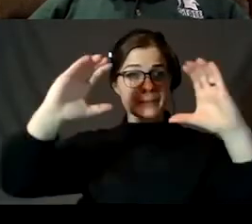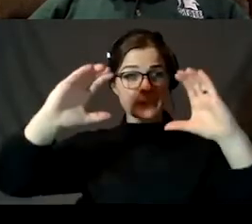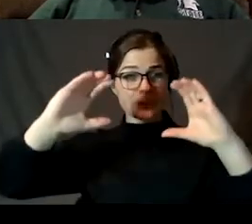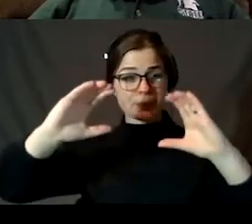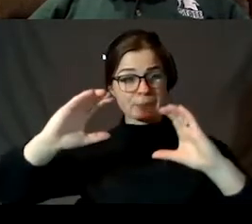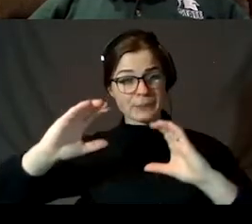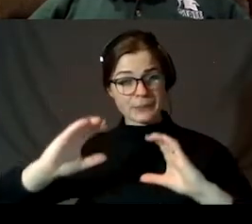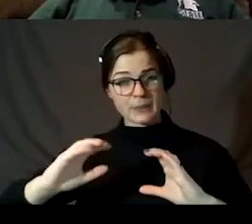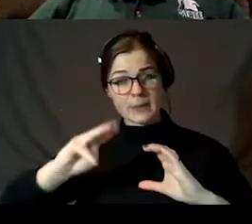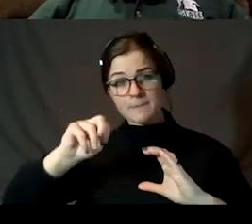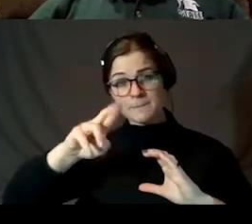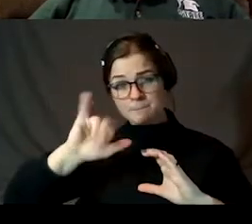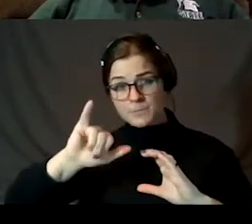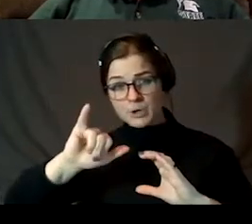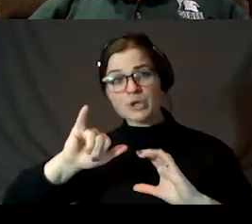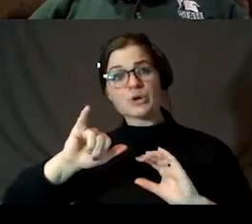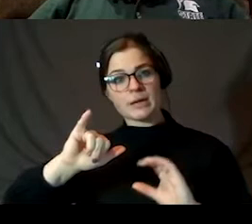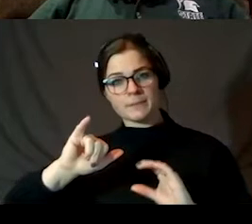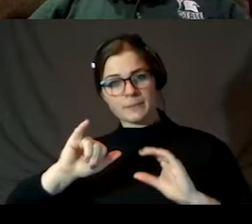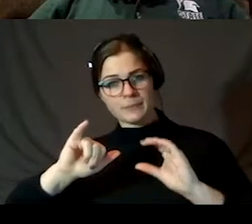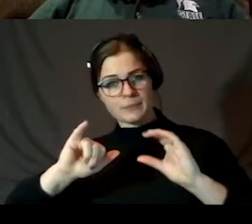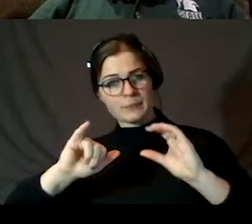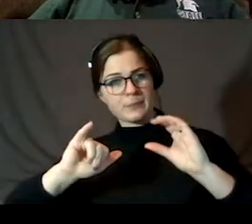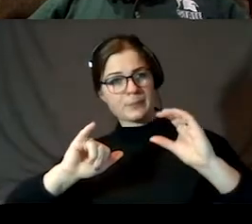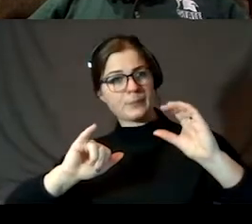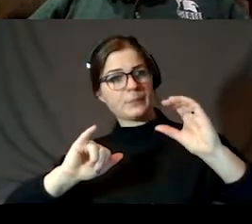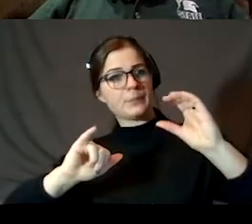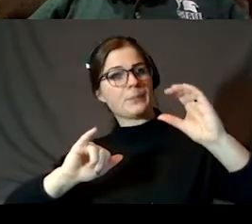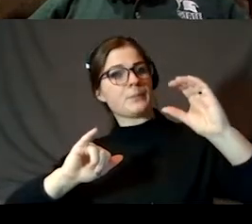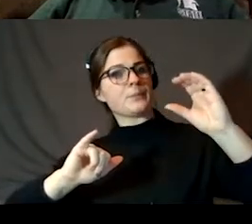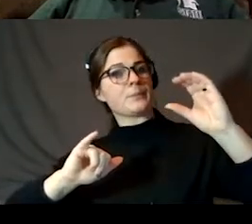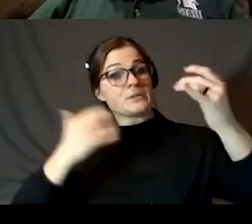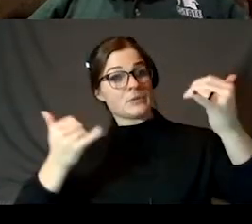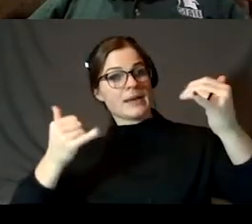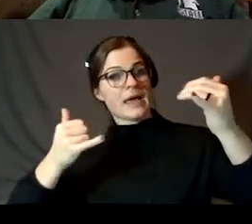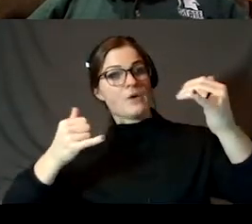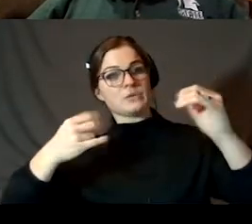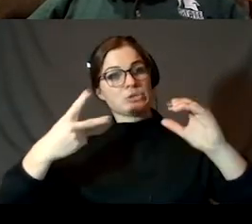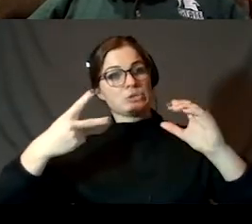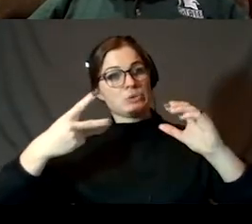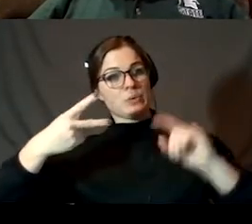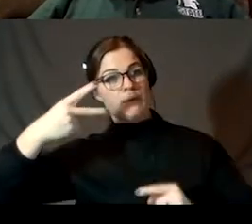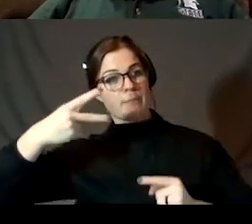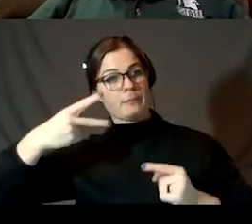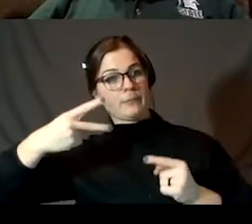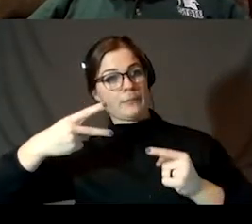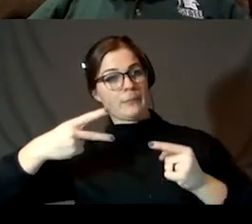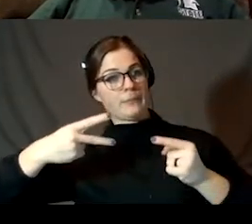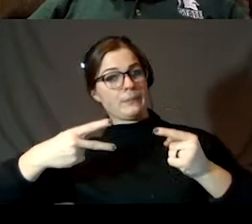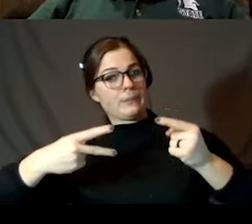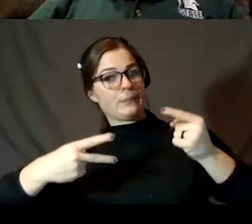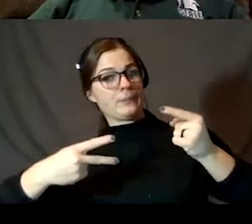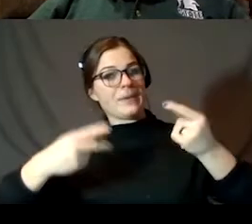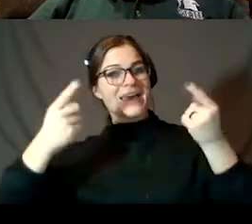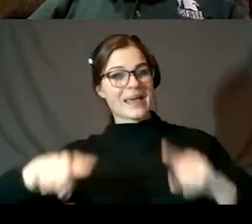is, as I've just described, heading up this way away from the sun, which means they're passing each other, which means conjunctions. These happen on the